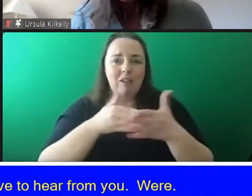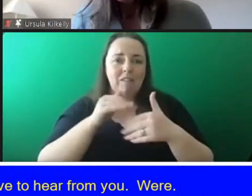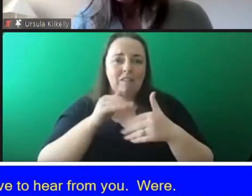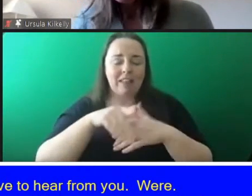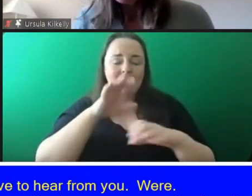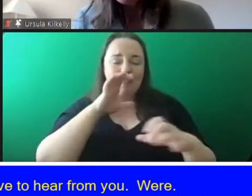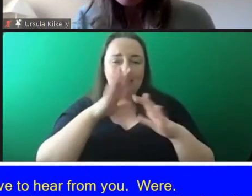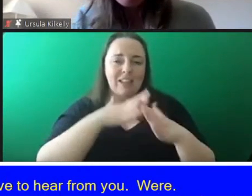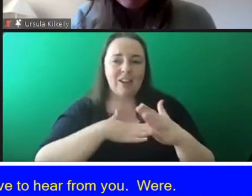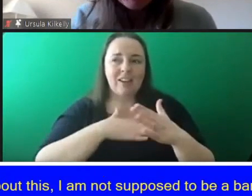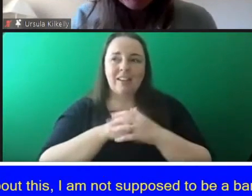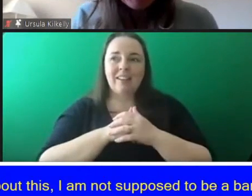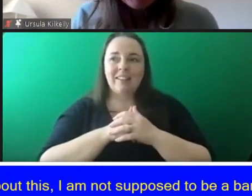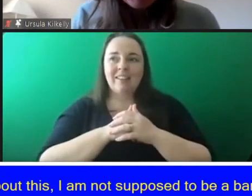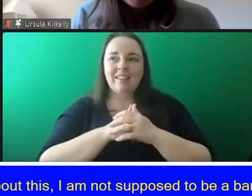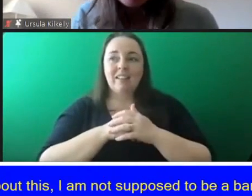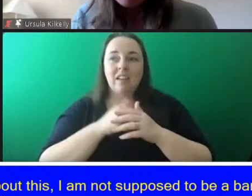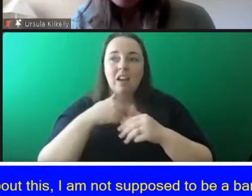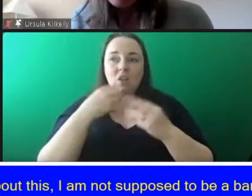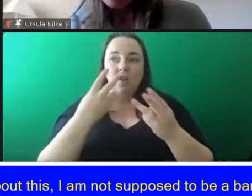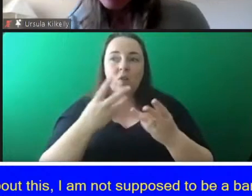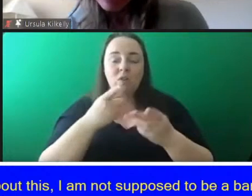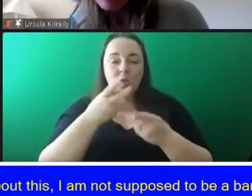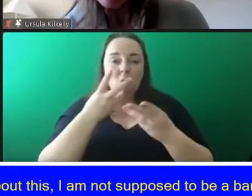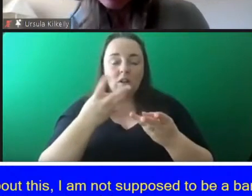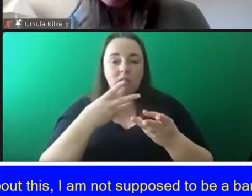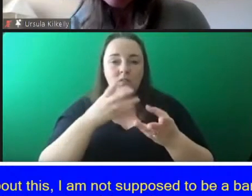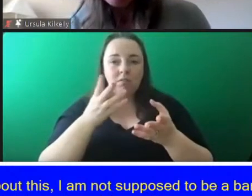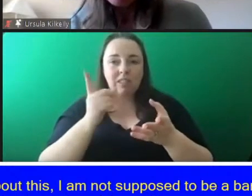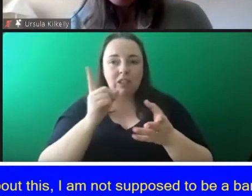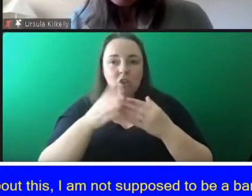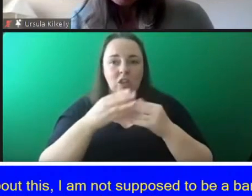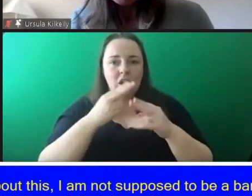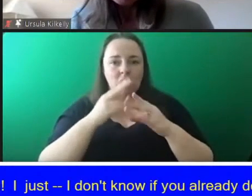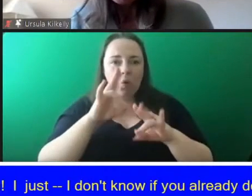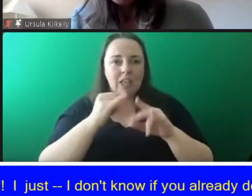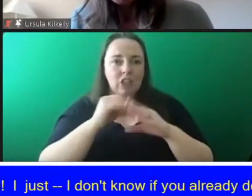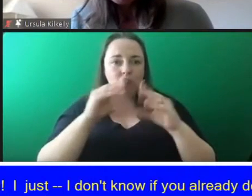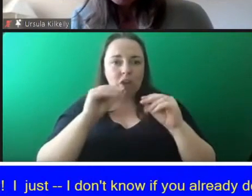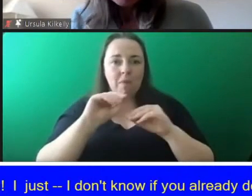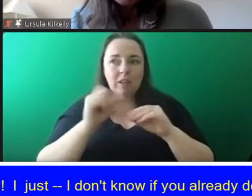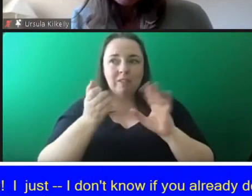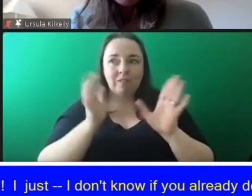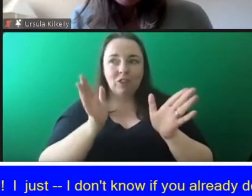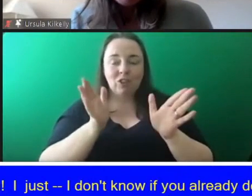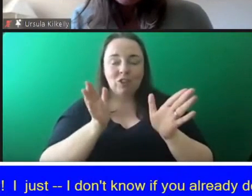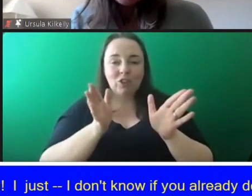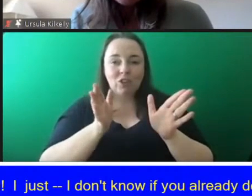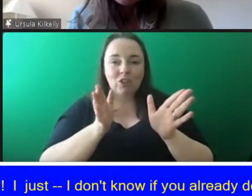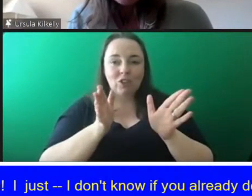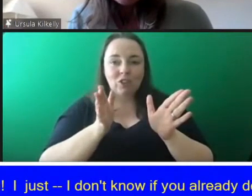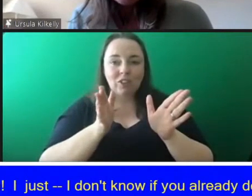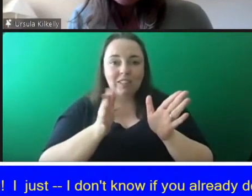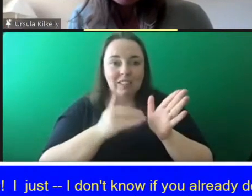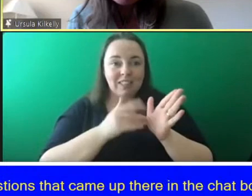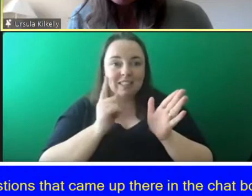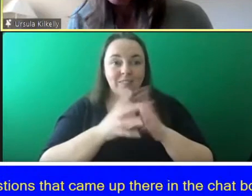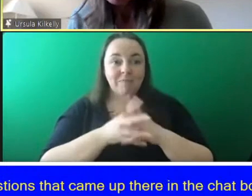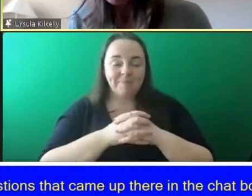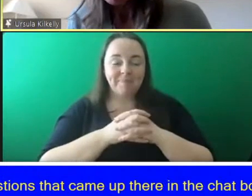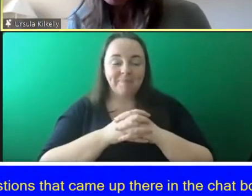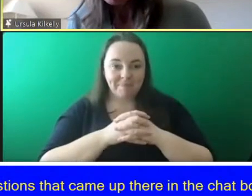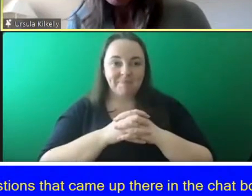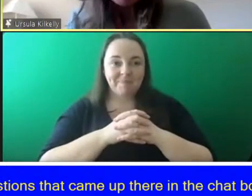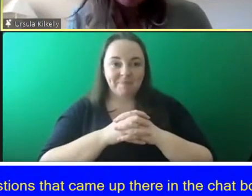and i just thought i don't know if you if you already dealt with the questions that came up there in the chat box whilst i disappeared we did